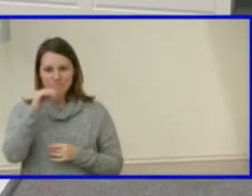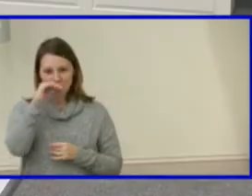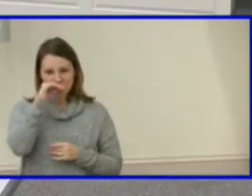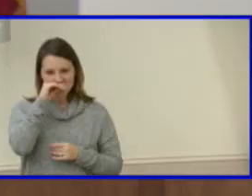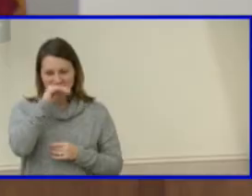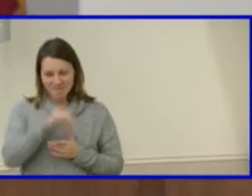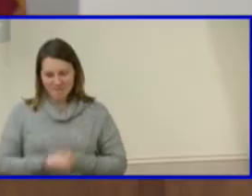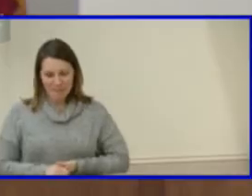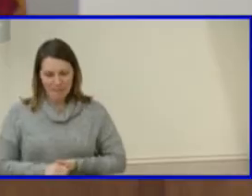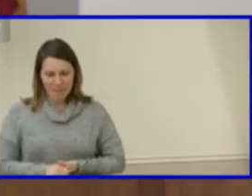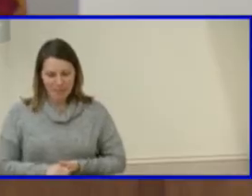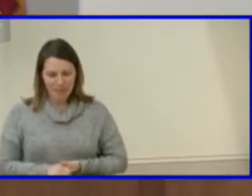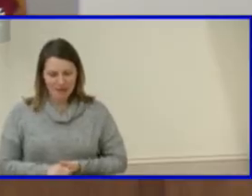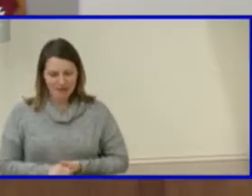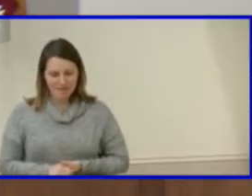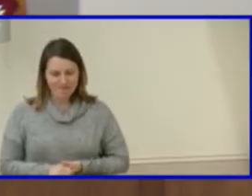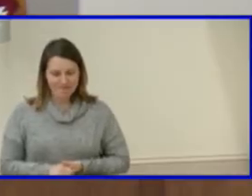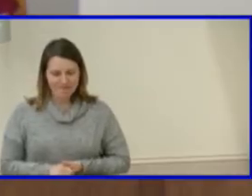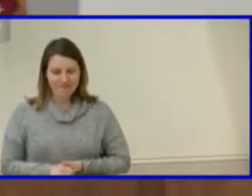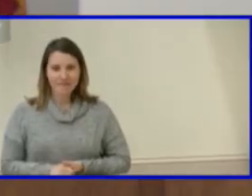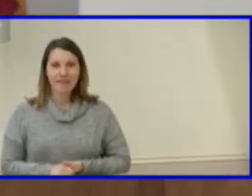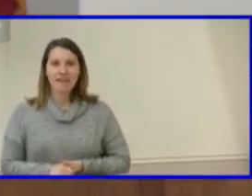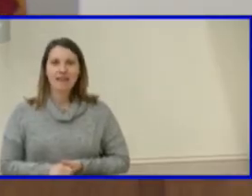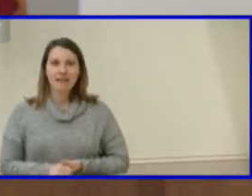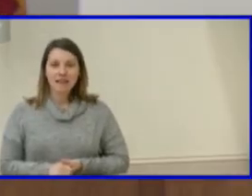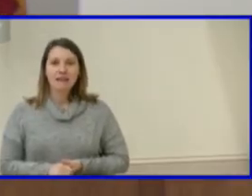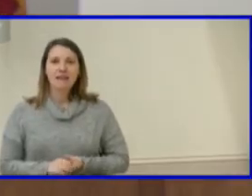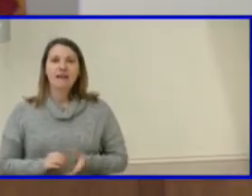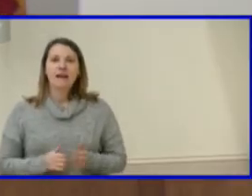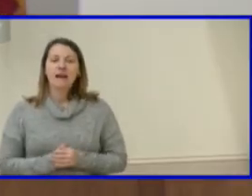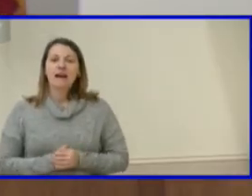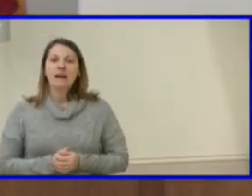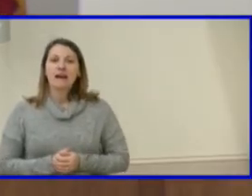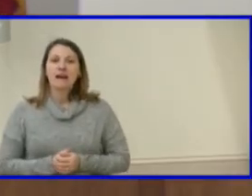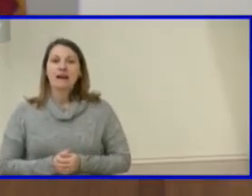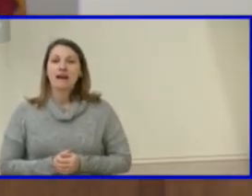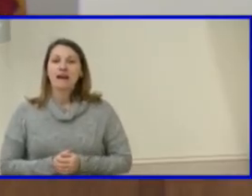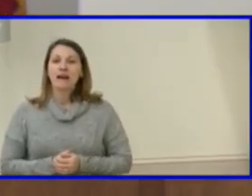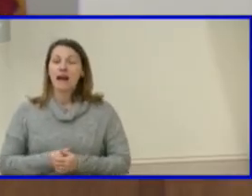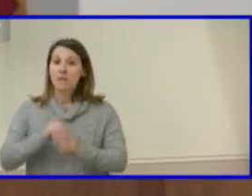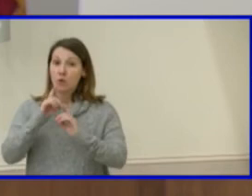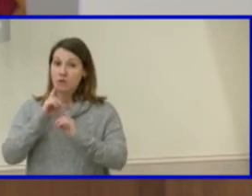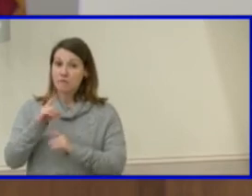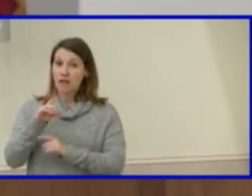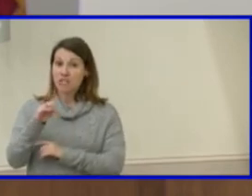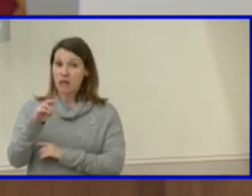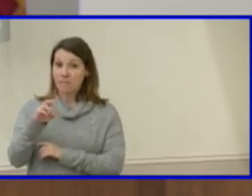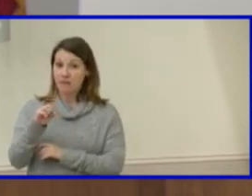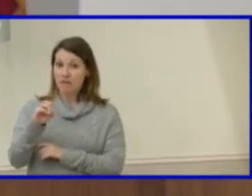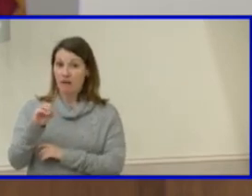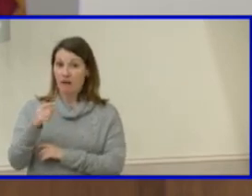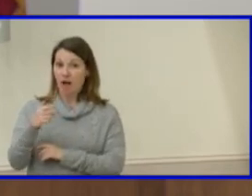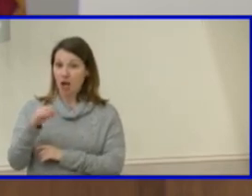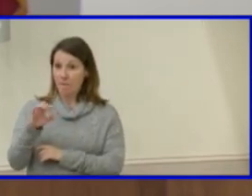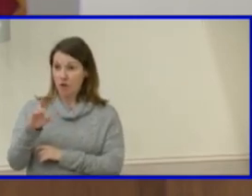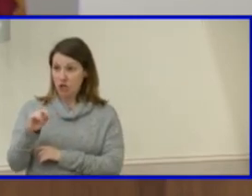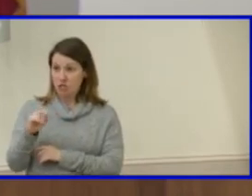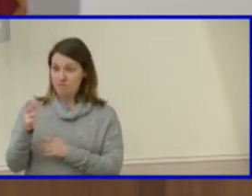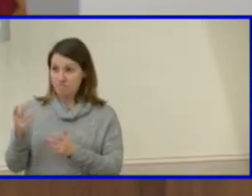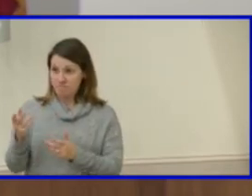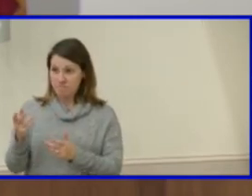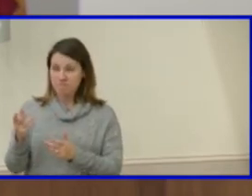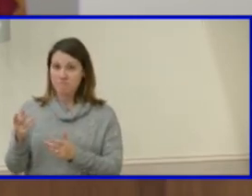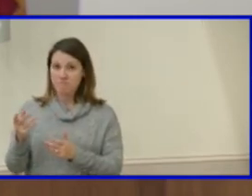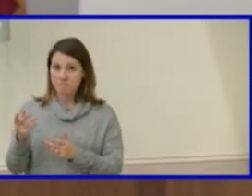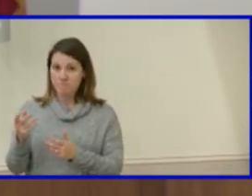then um in response to mrs ogburn um as someone whose district is has